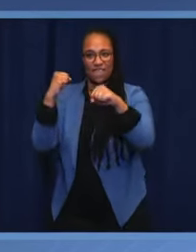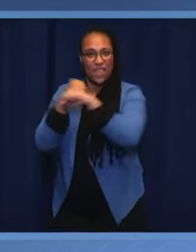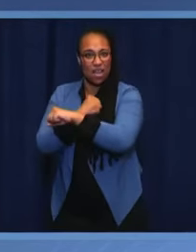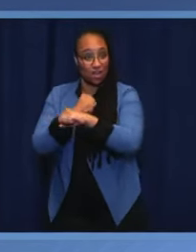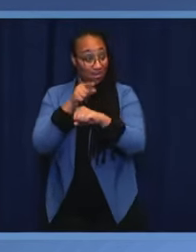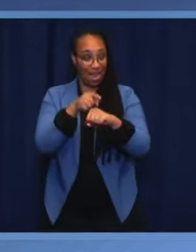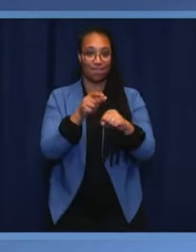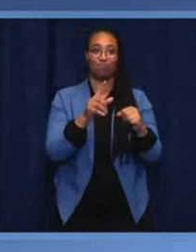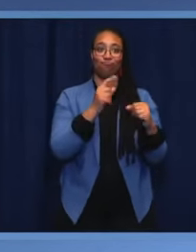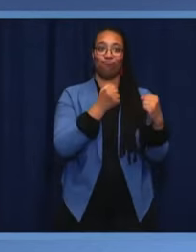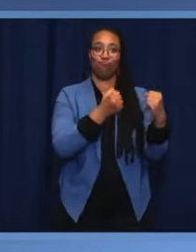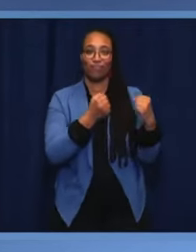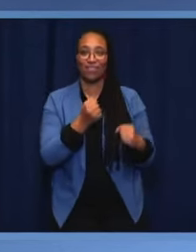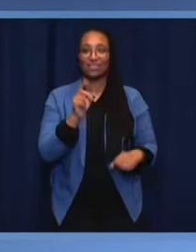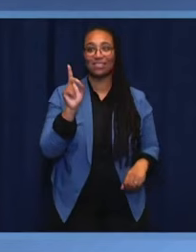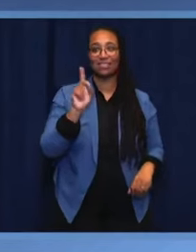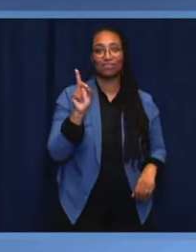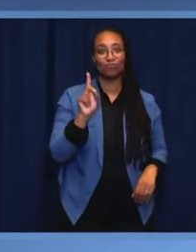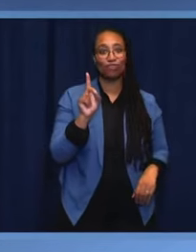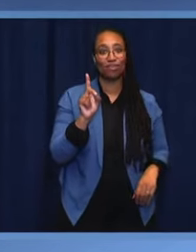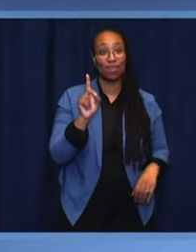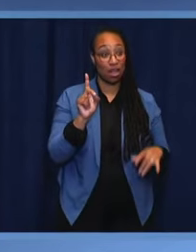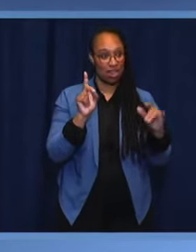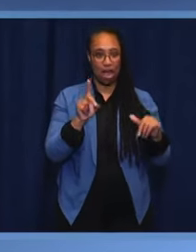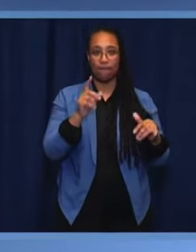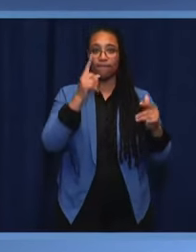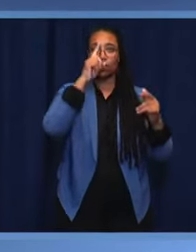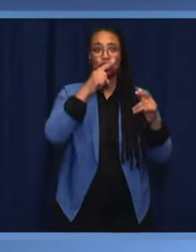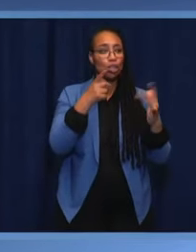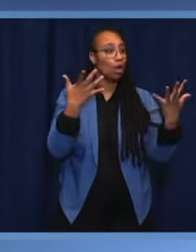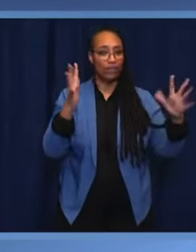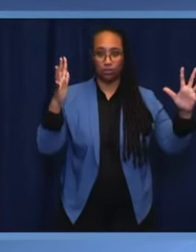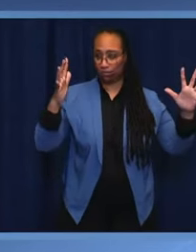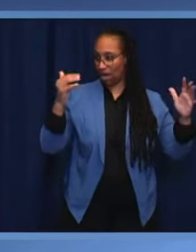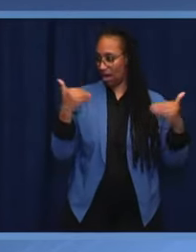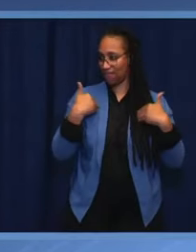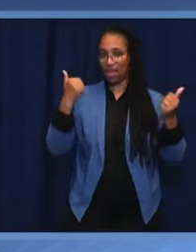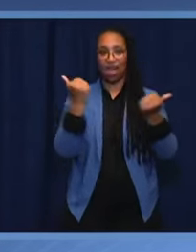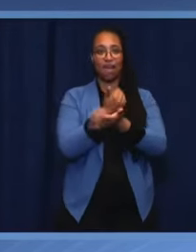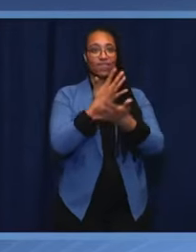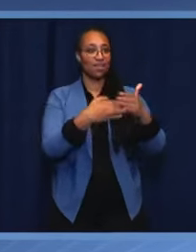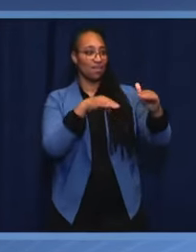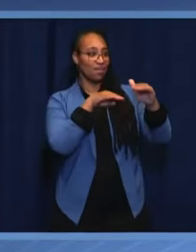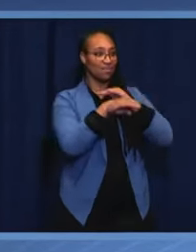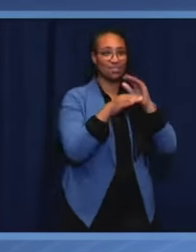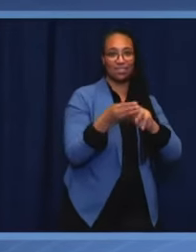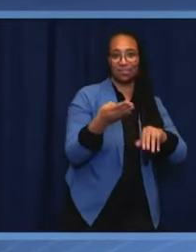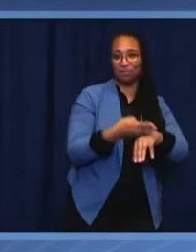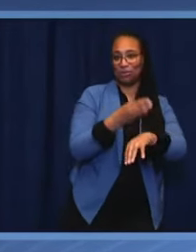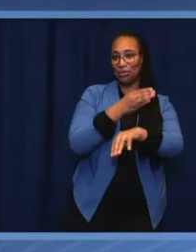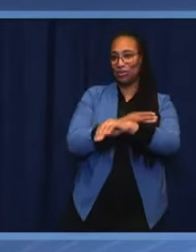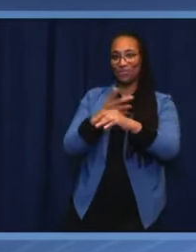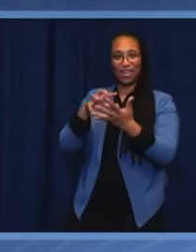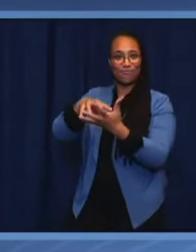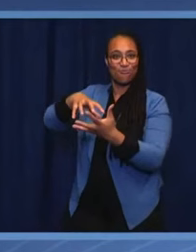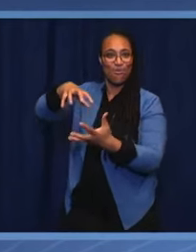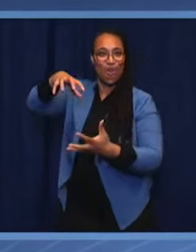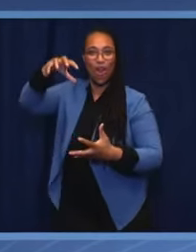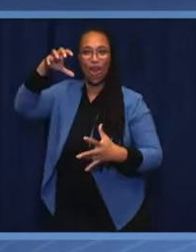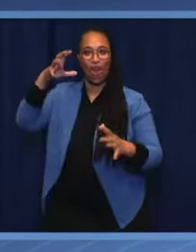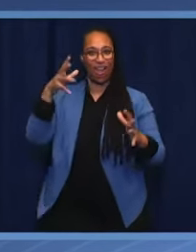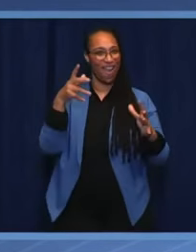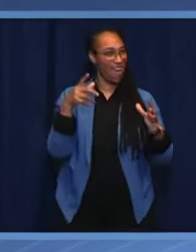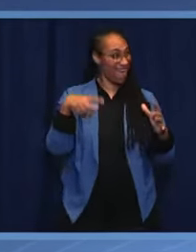the tools we need for self-government and self-improvement. And I'm proud to stand with all of you to defend those fundamental values.